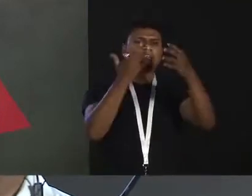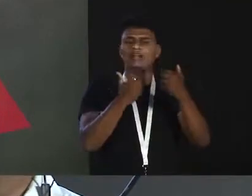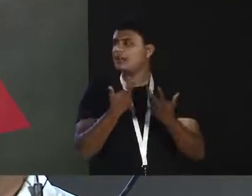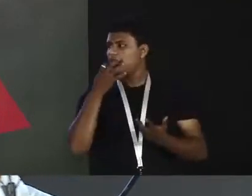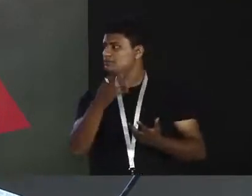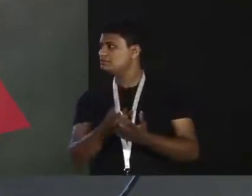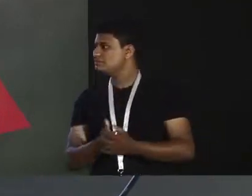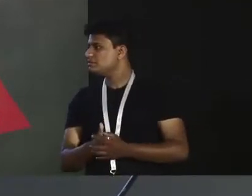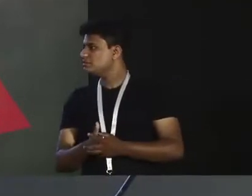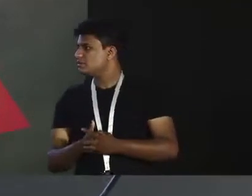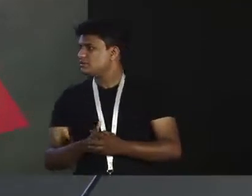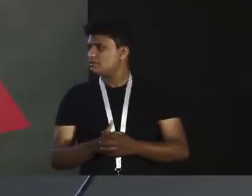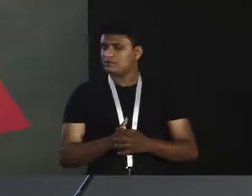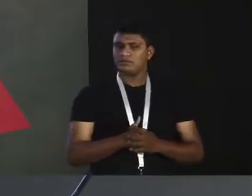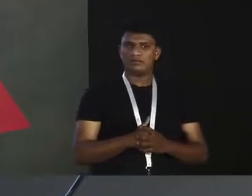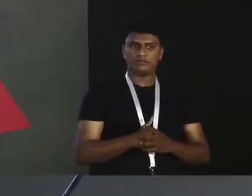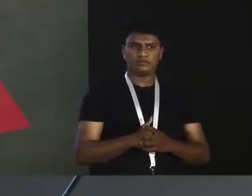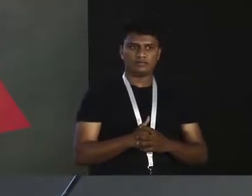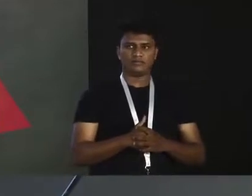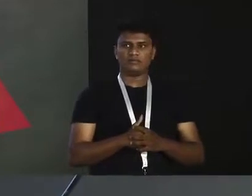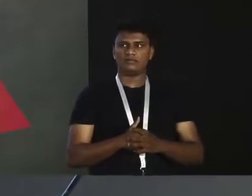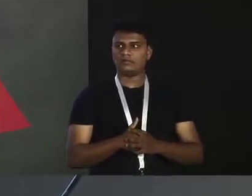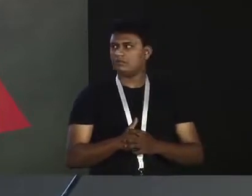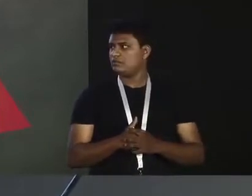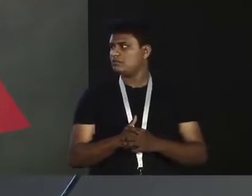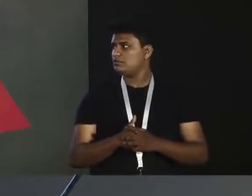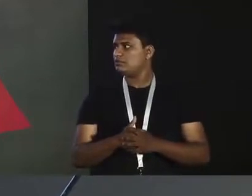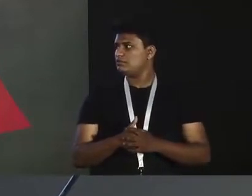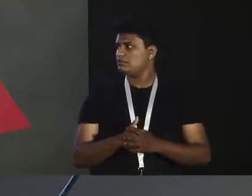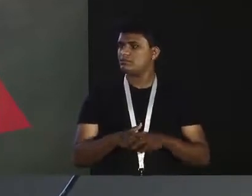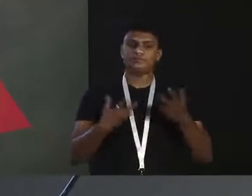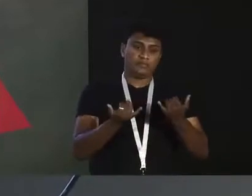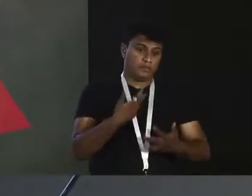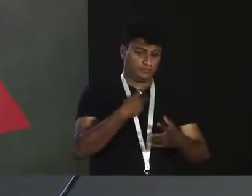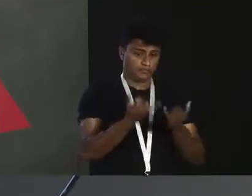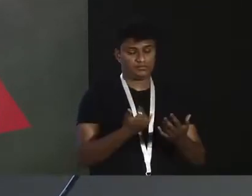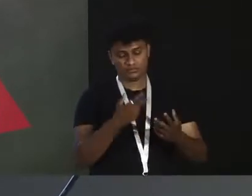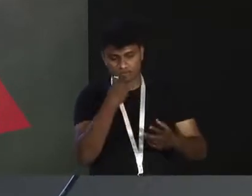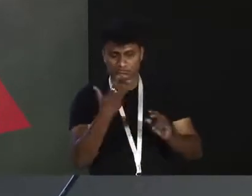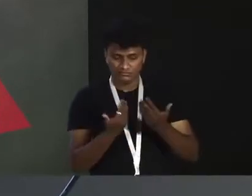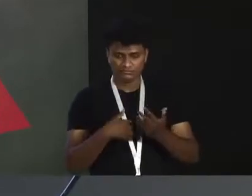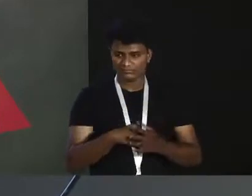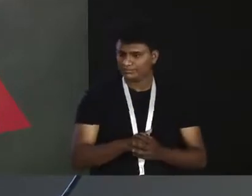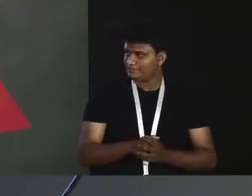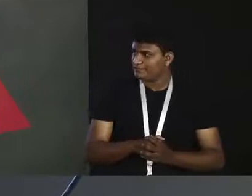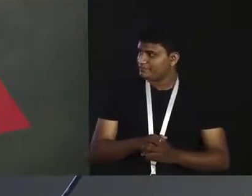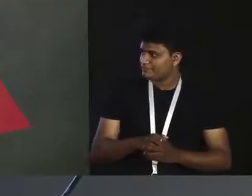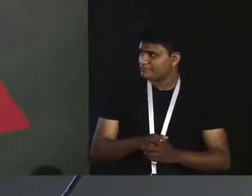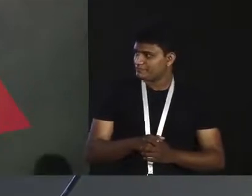No? Well, now we can do astronomy without eyes. You don't need telescopes. Okay.